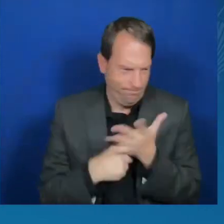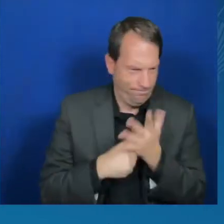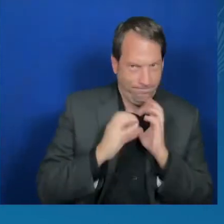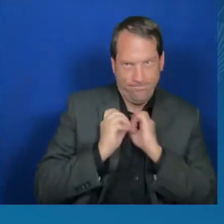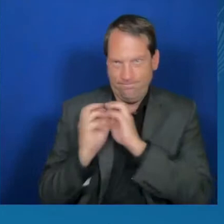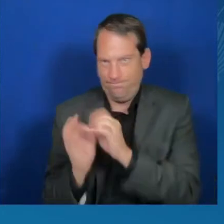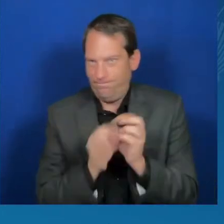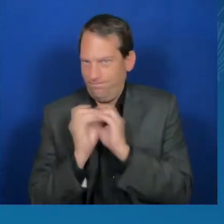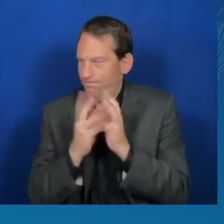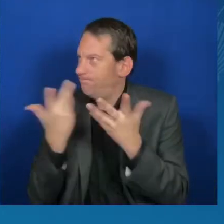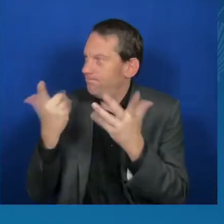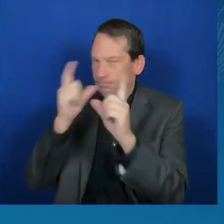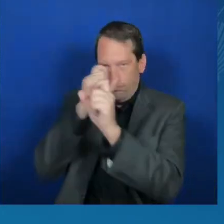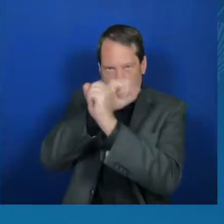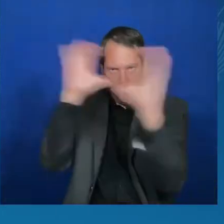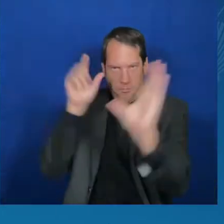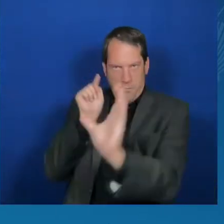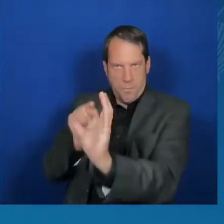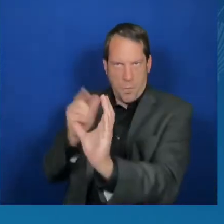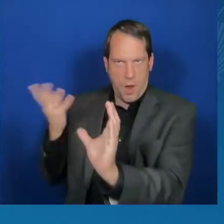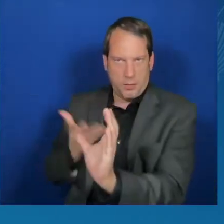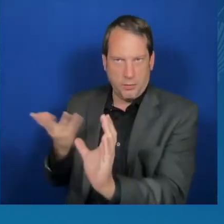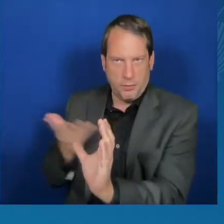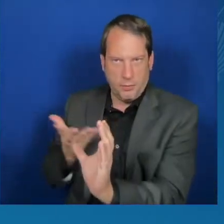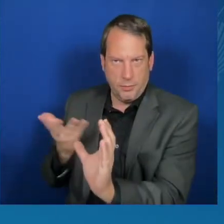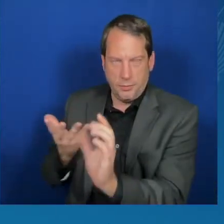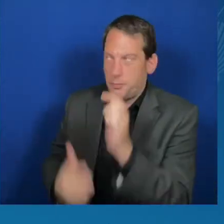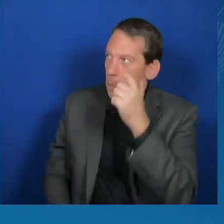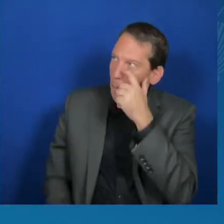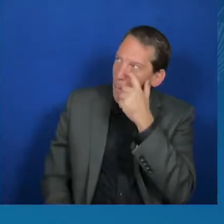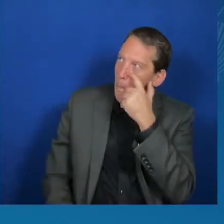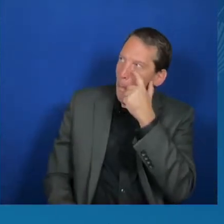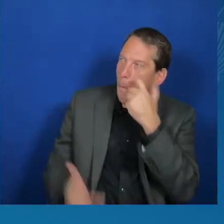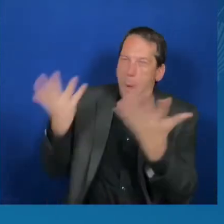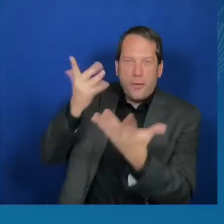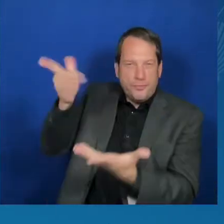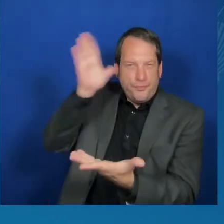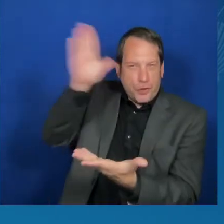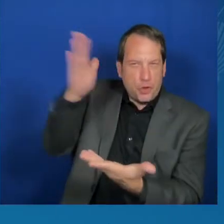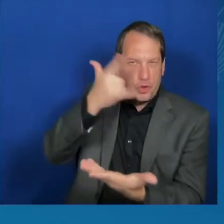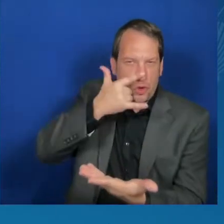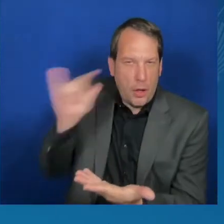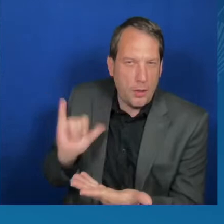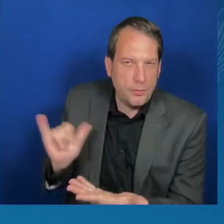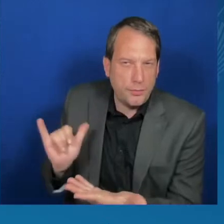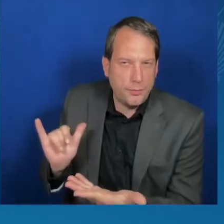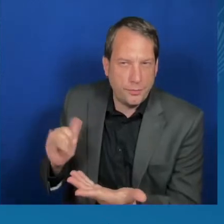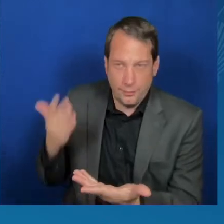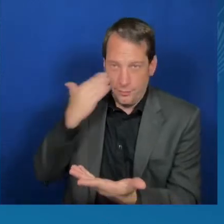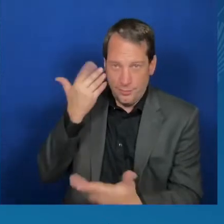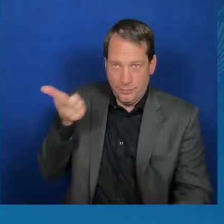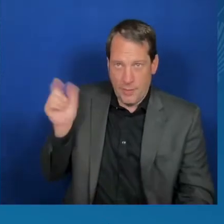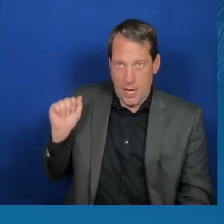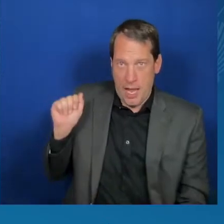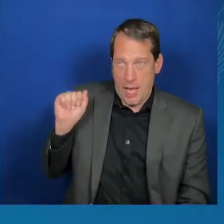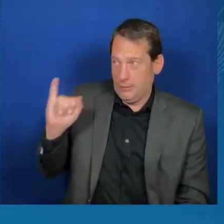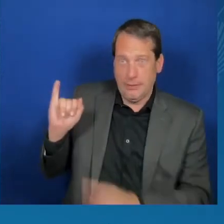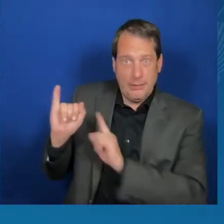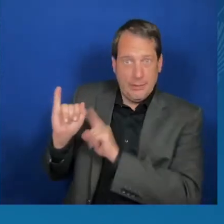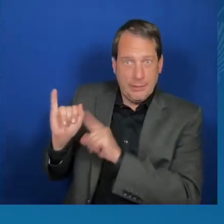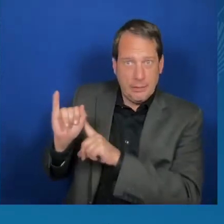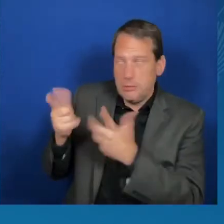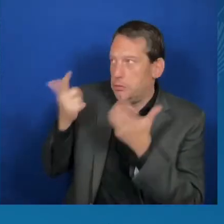a future where AI is used to advance human rights and human dignity, where privacy is protected